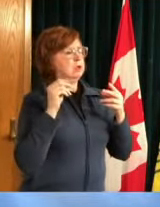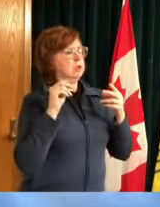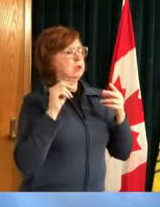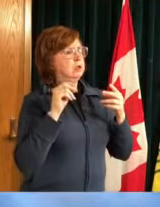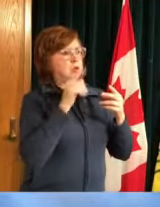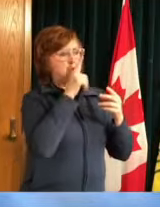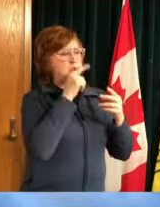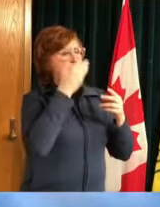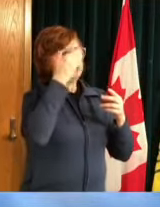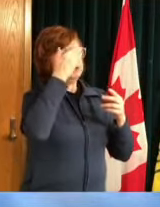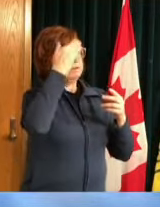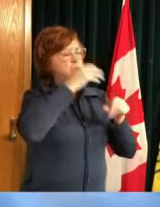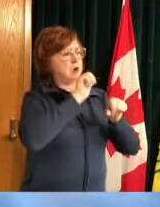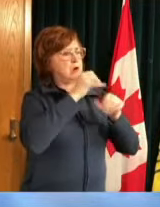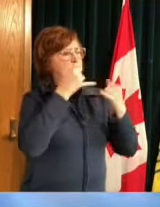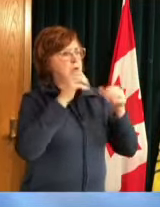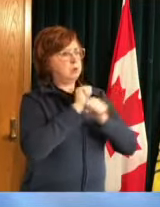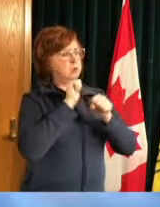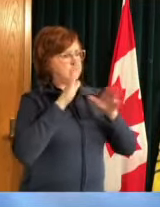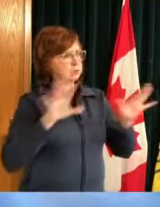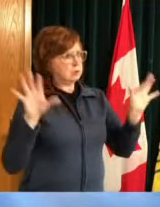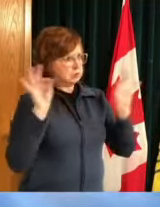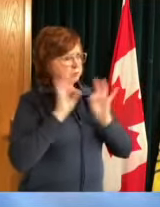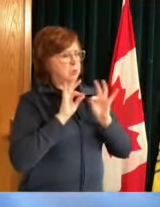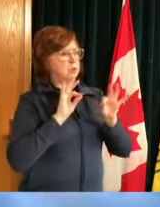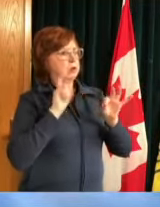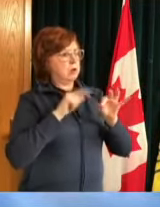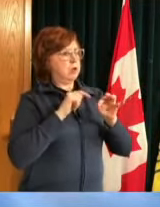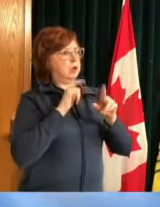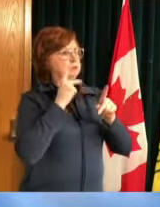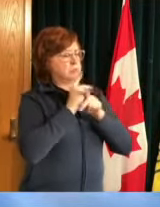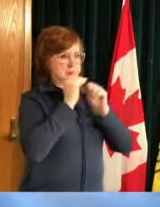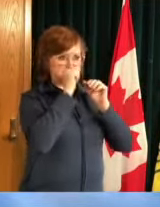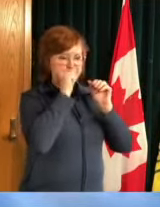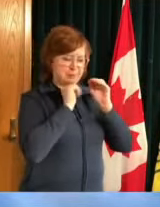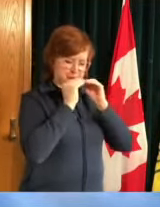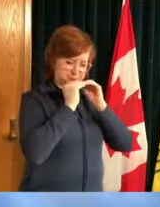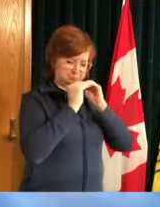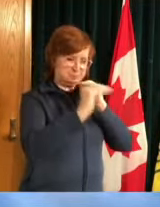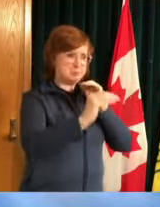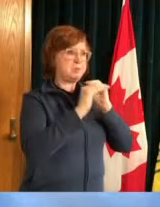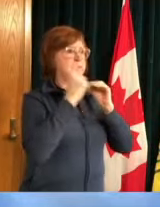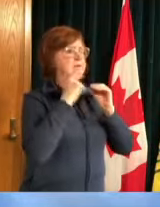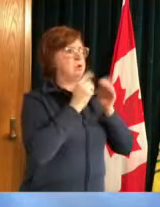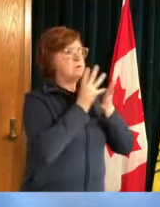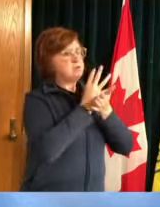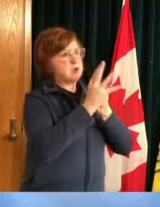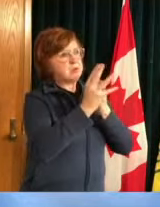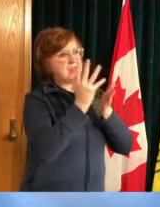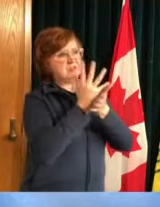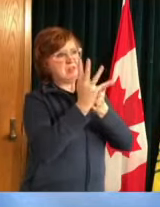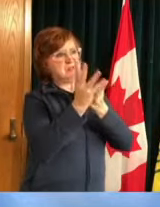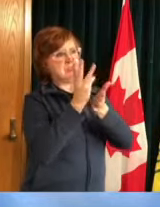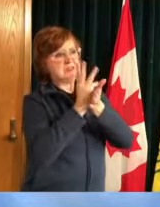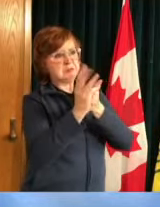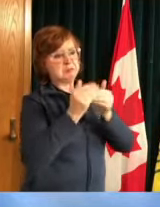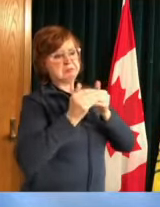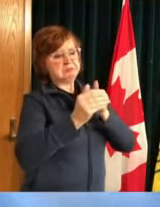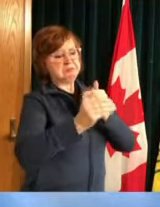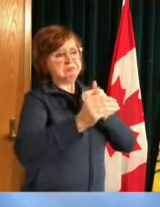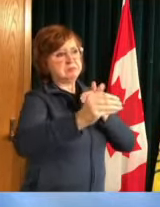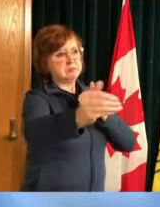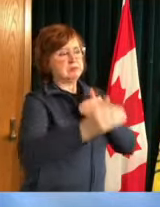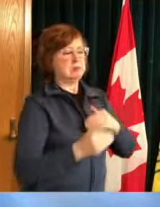next four to six weeks at least to keep our numbers as low as possible as vaccines get into arms and have the two or